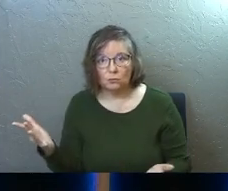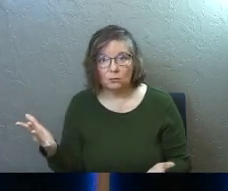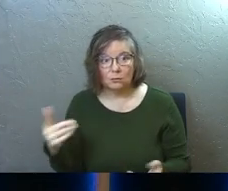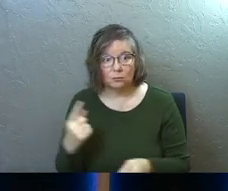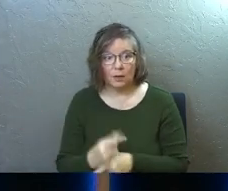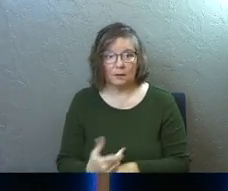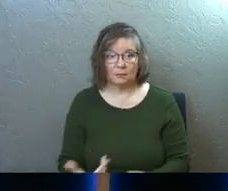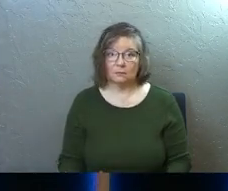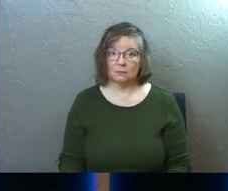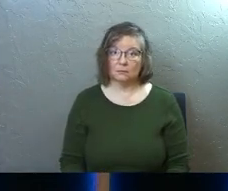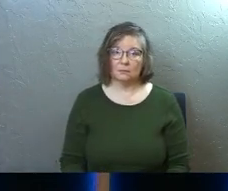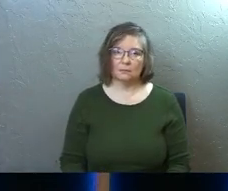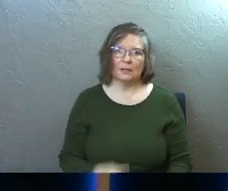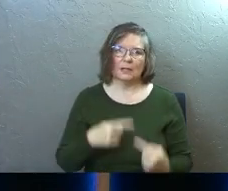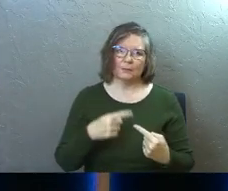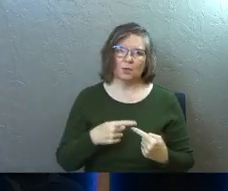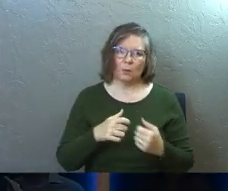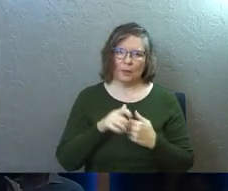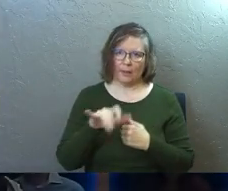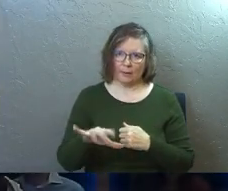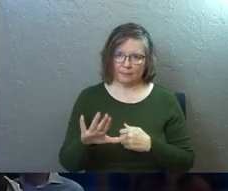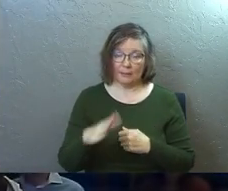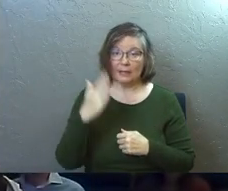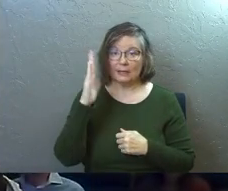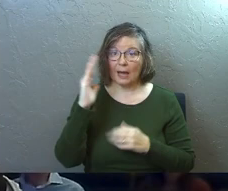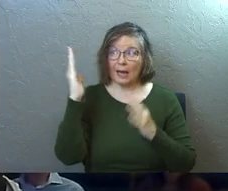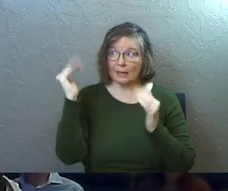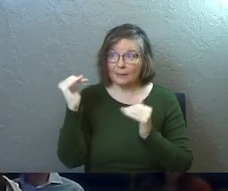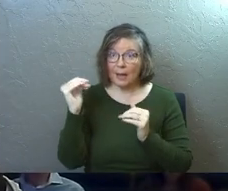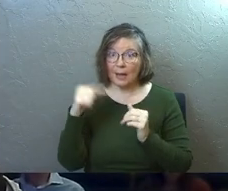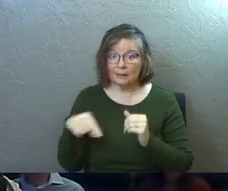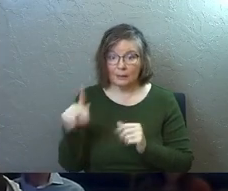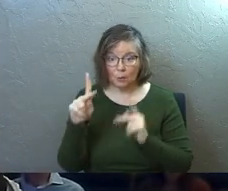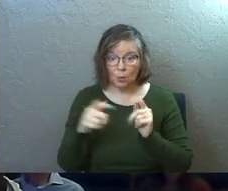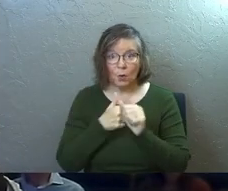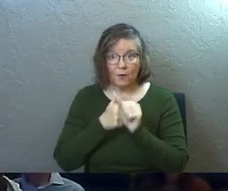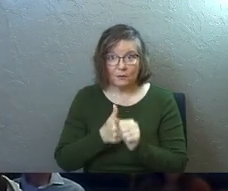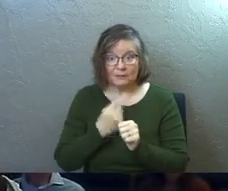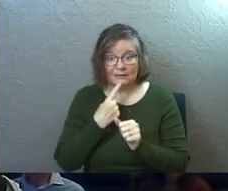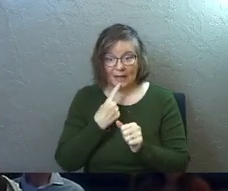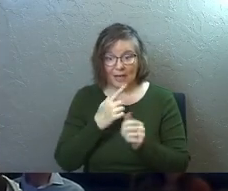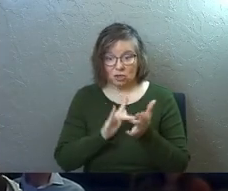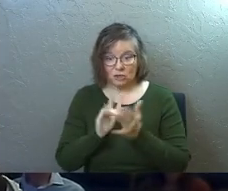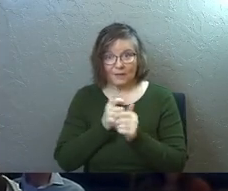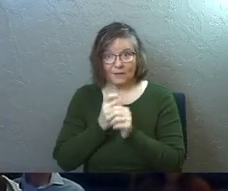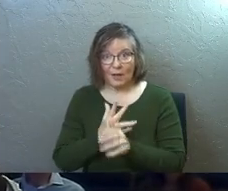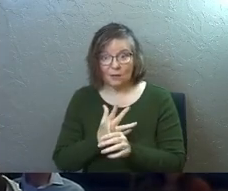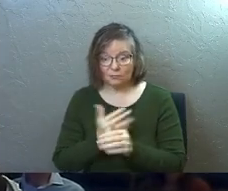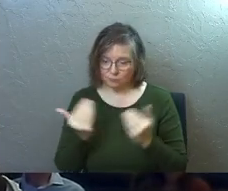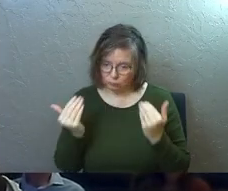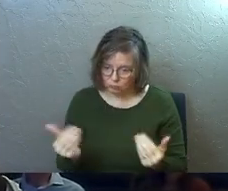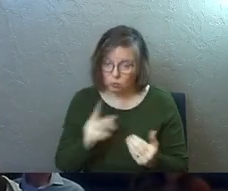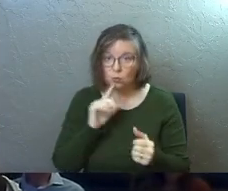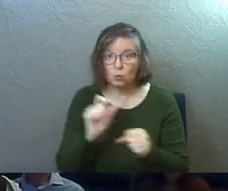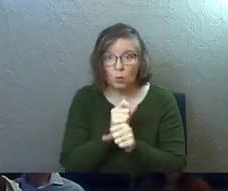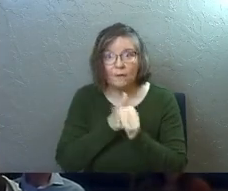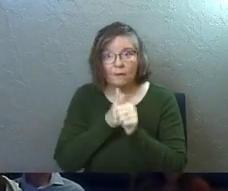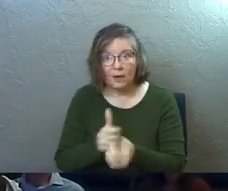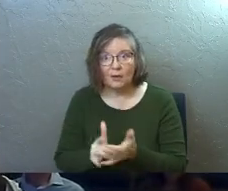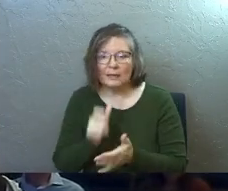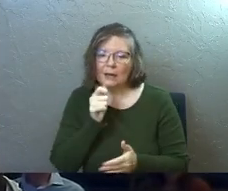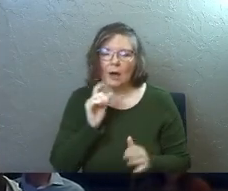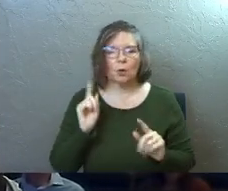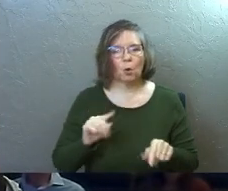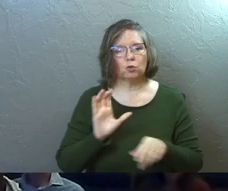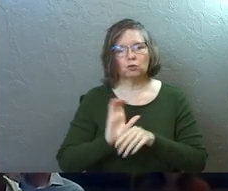Right? We struggle with that. God expects Jesus followers to follow Jesus. It's not just a Sunday morning thing. It's not just get